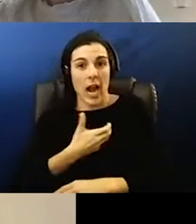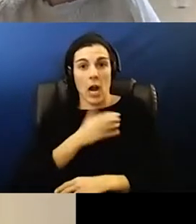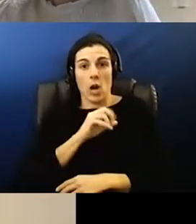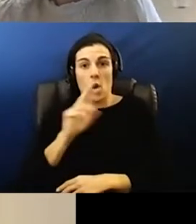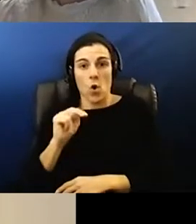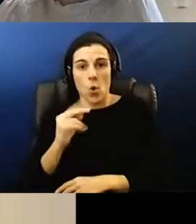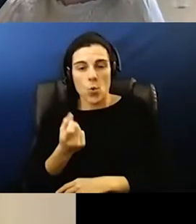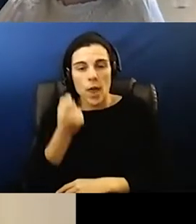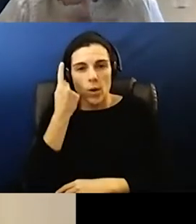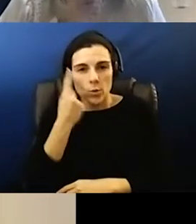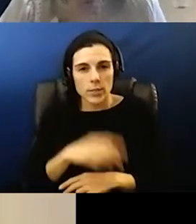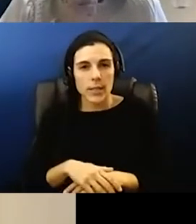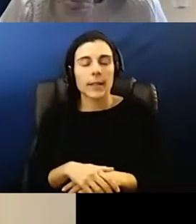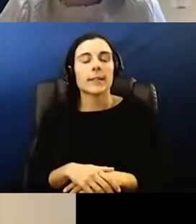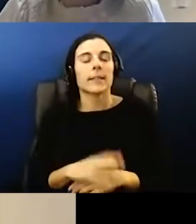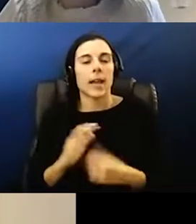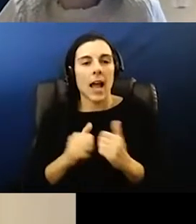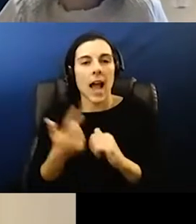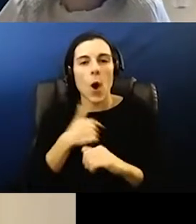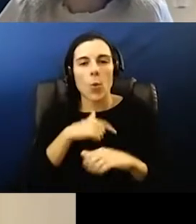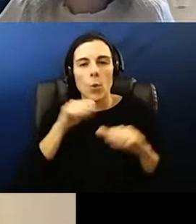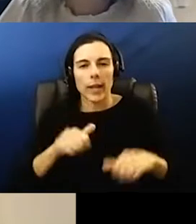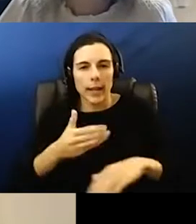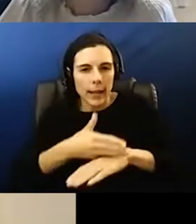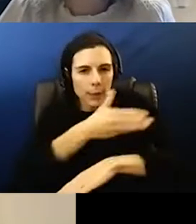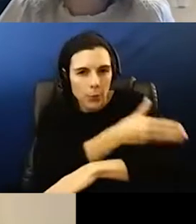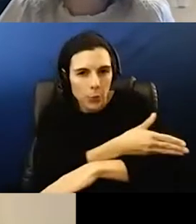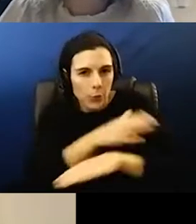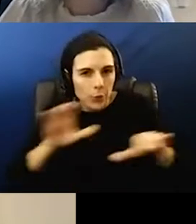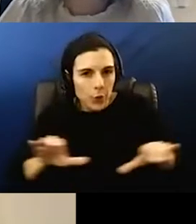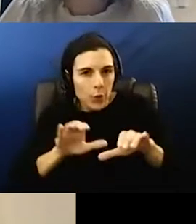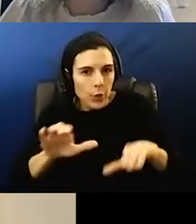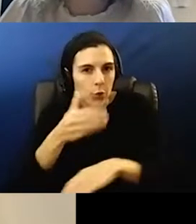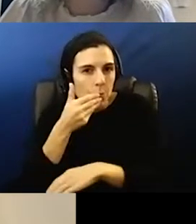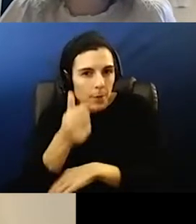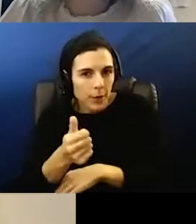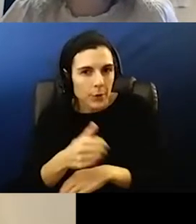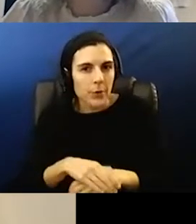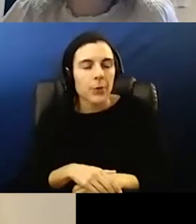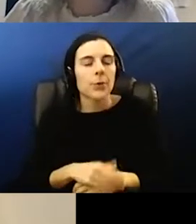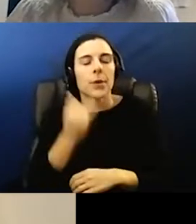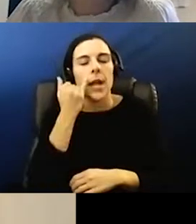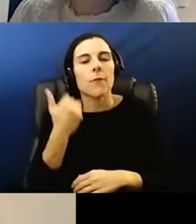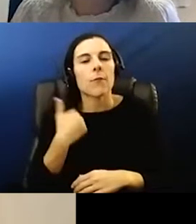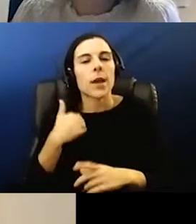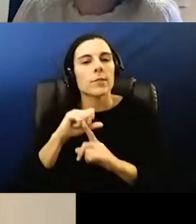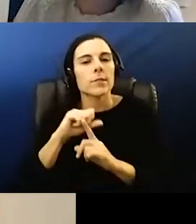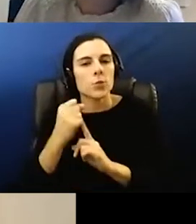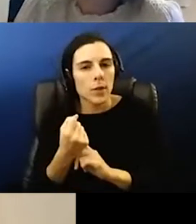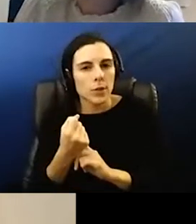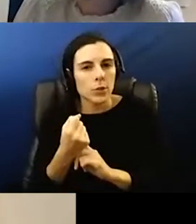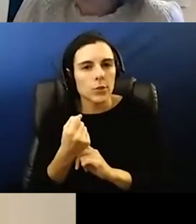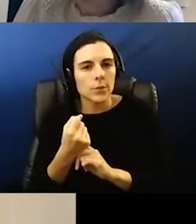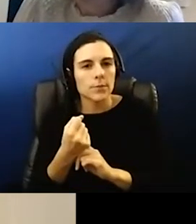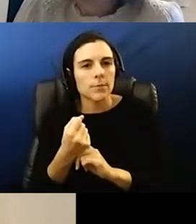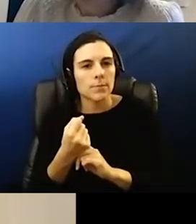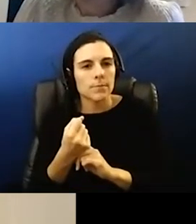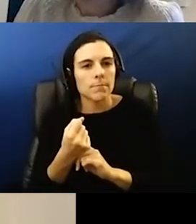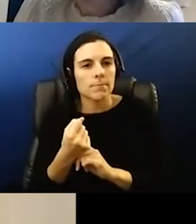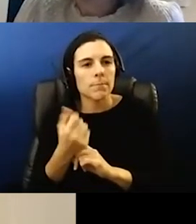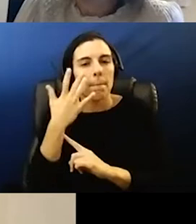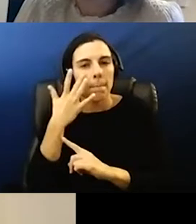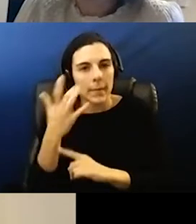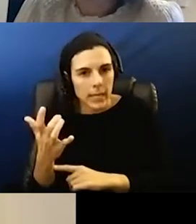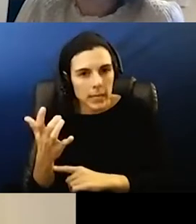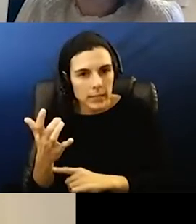understanding of how we can do better uh when we have situations that um because of